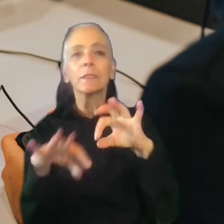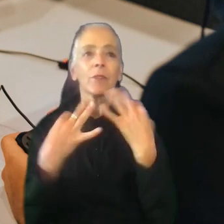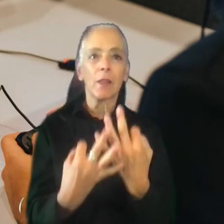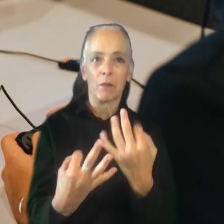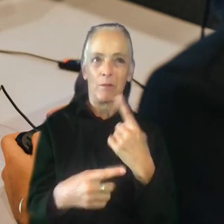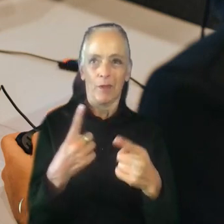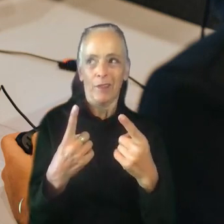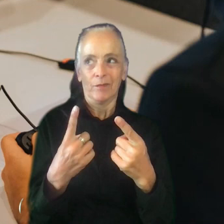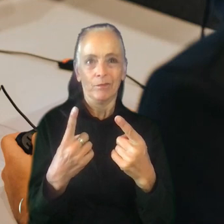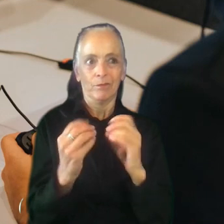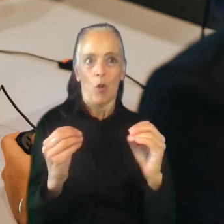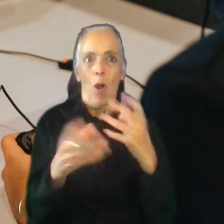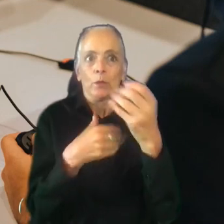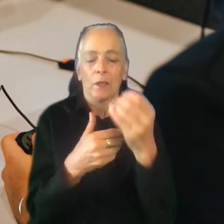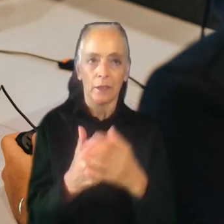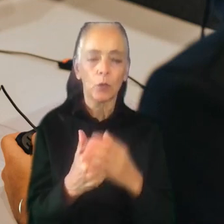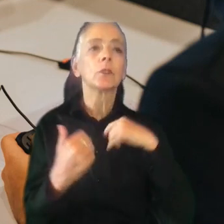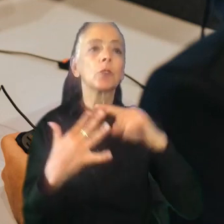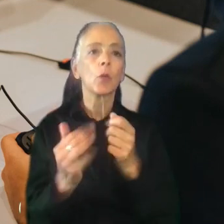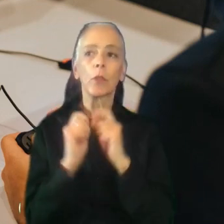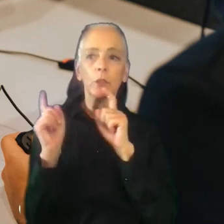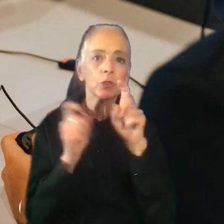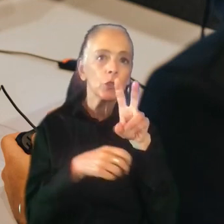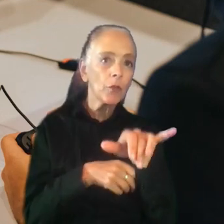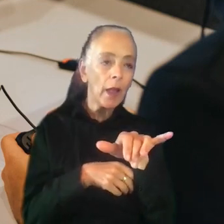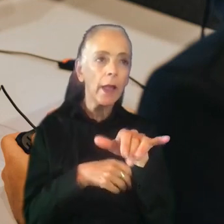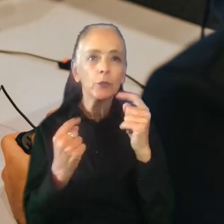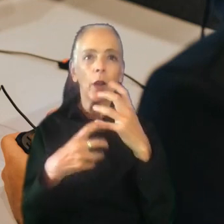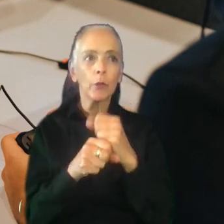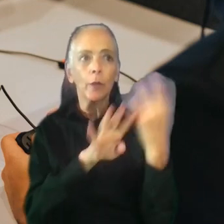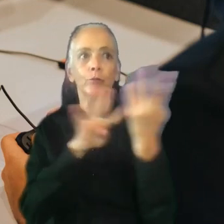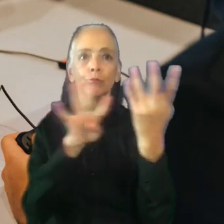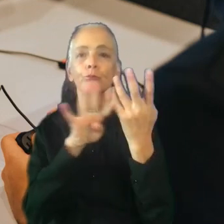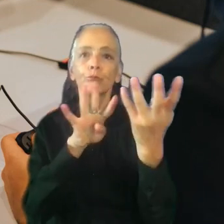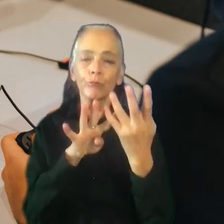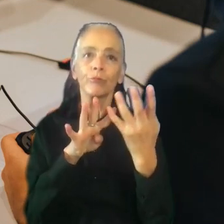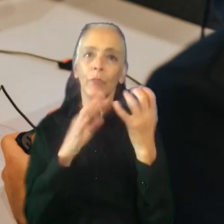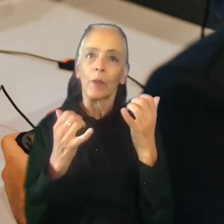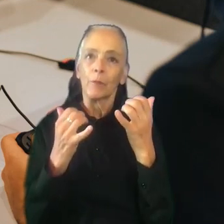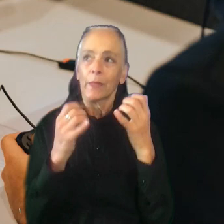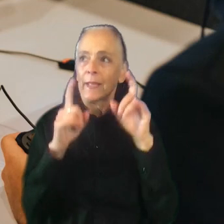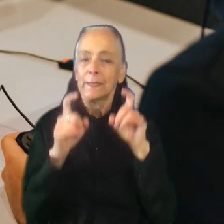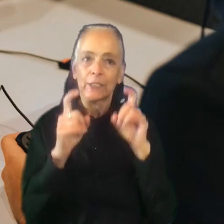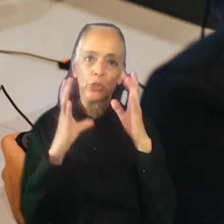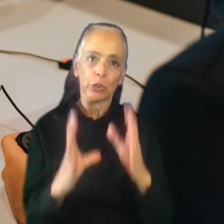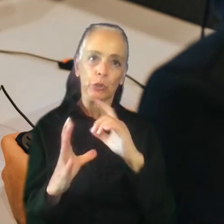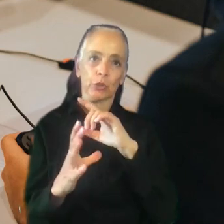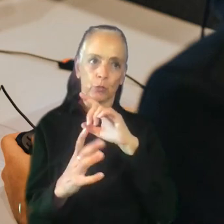more than that. So I started with a survey and looking into ways to get a steady stream of playtesters that would be available when we needed it.